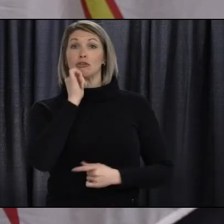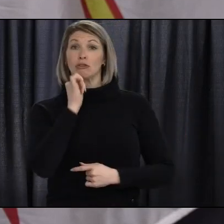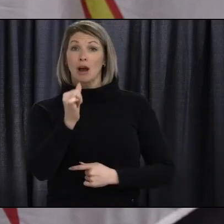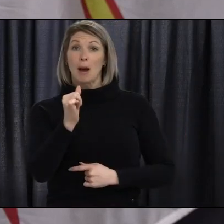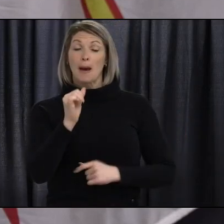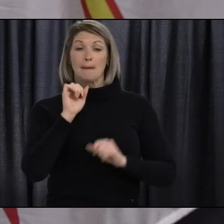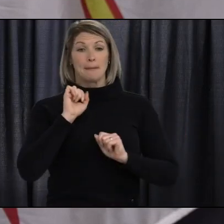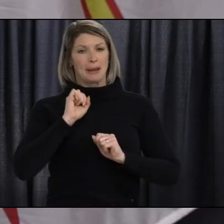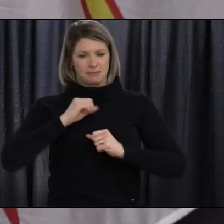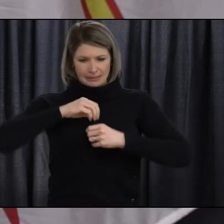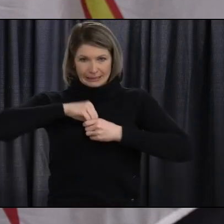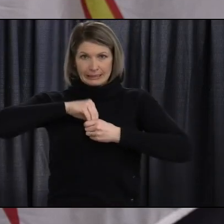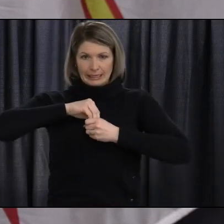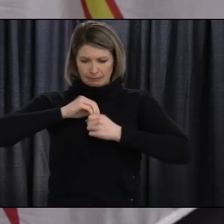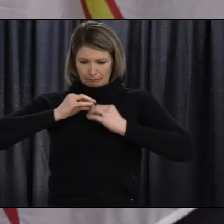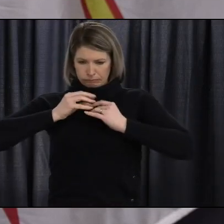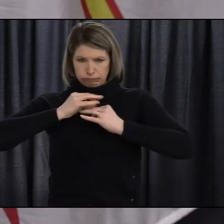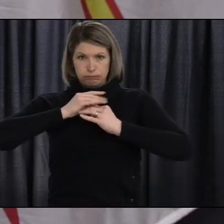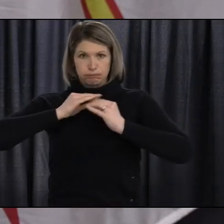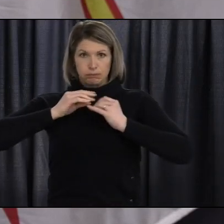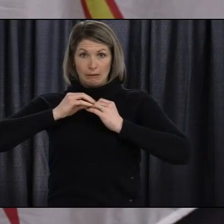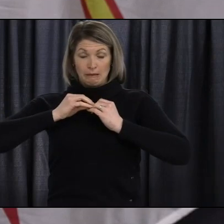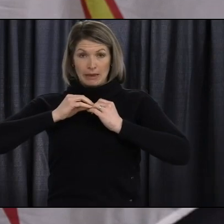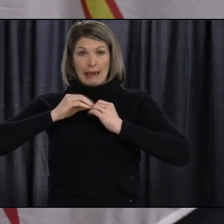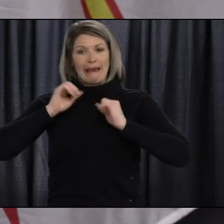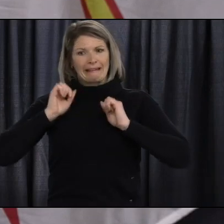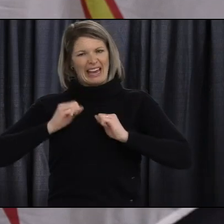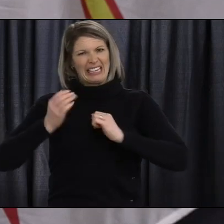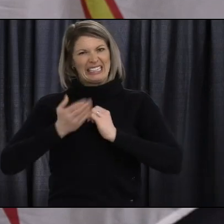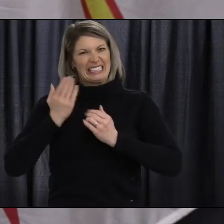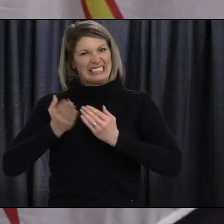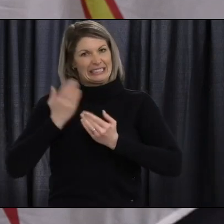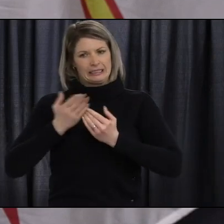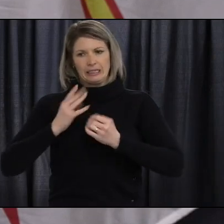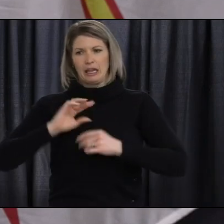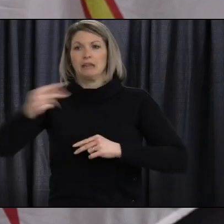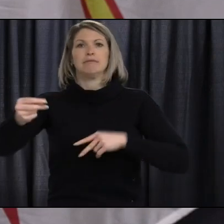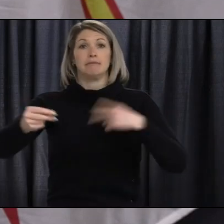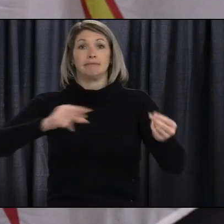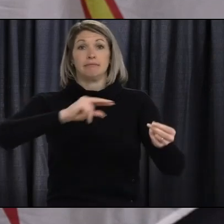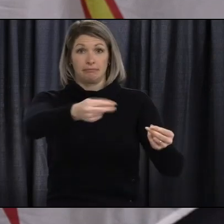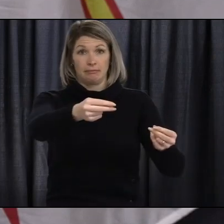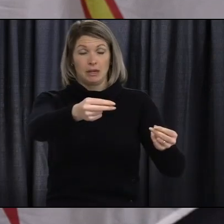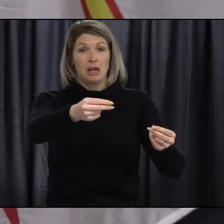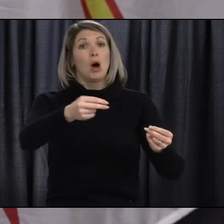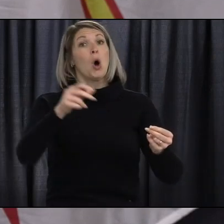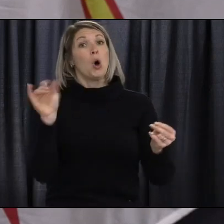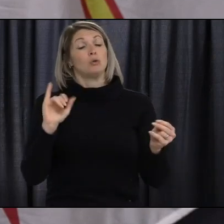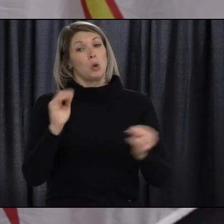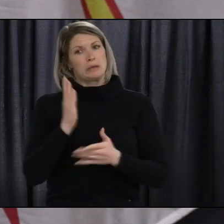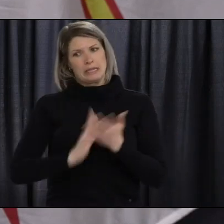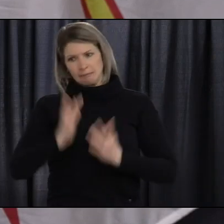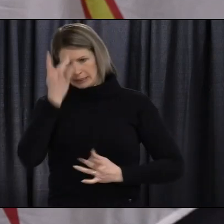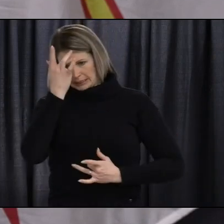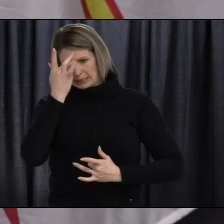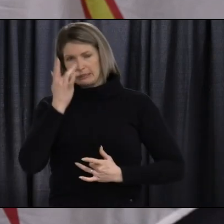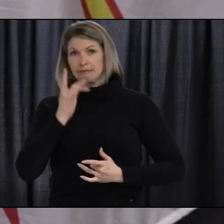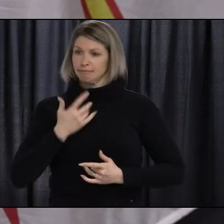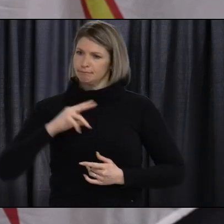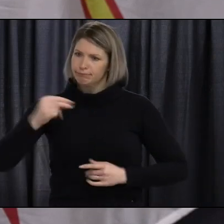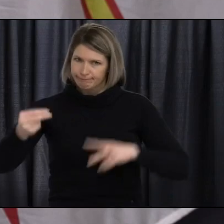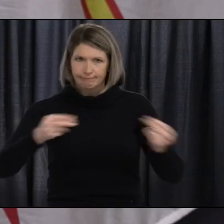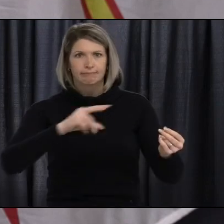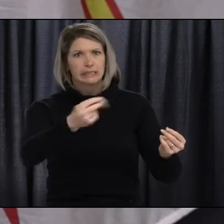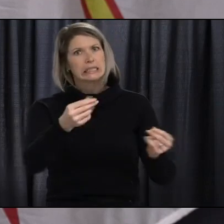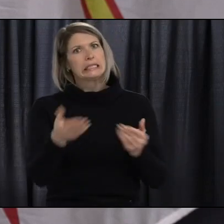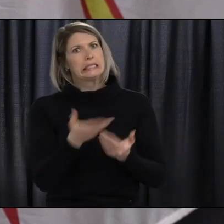still play a role in transmitting it. So I'd like to remind people that while wearing a non-medical mask such as a homemade